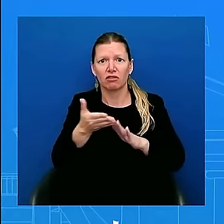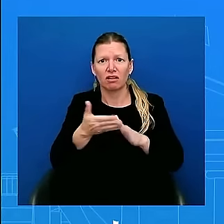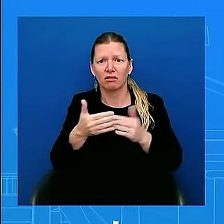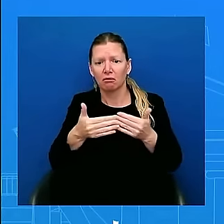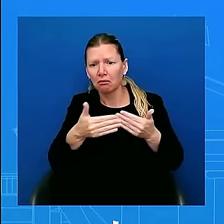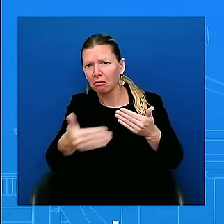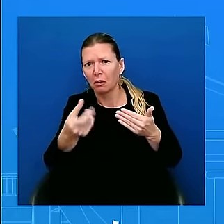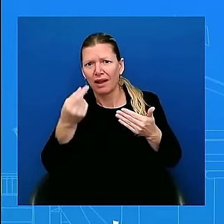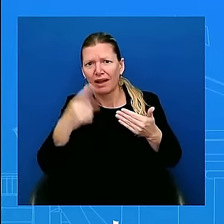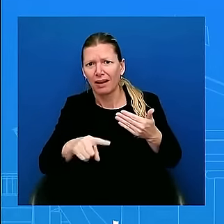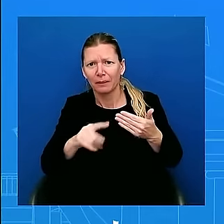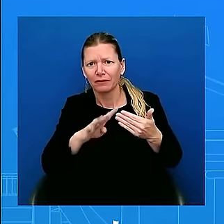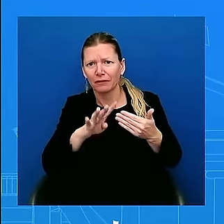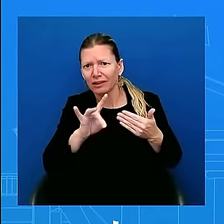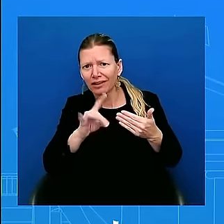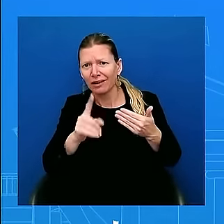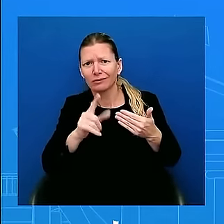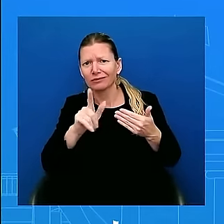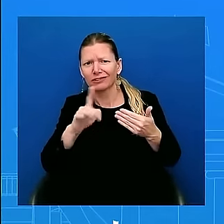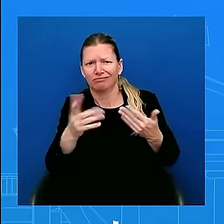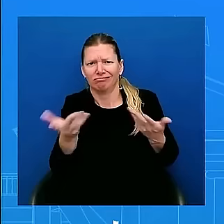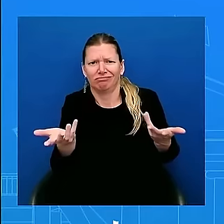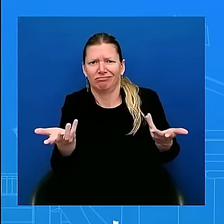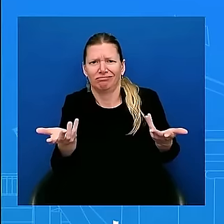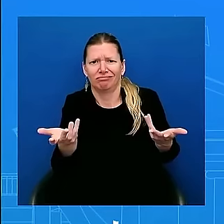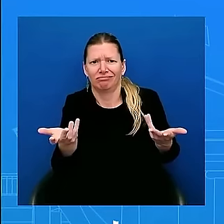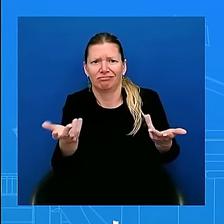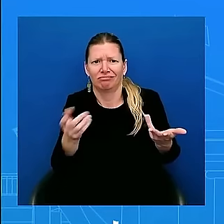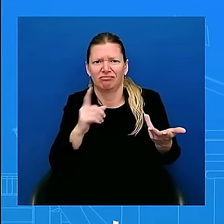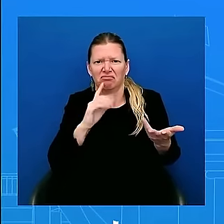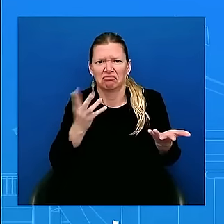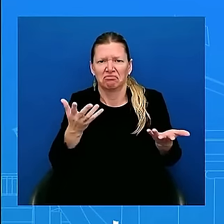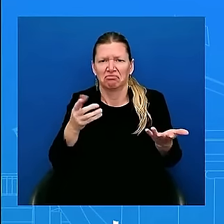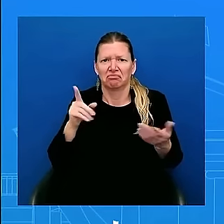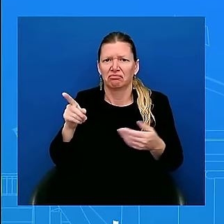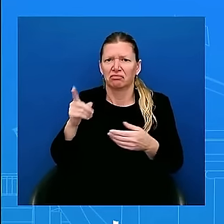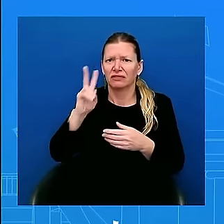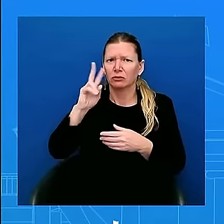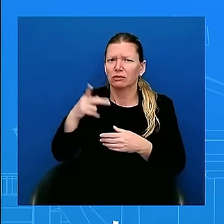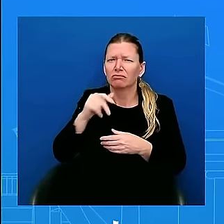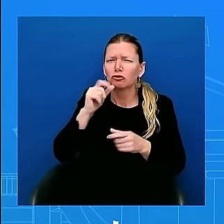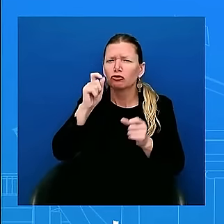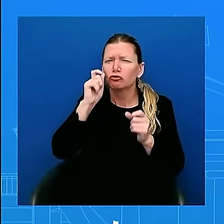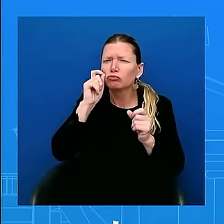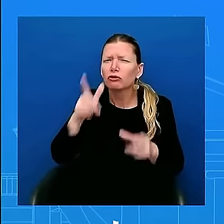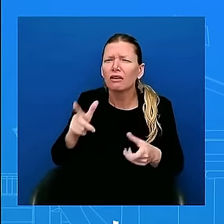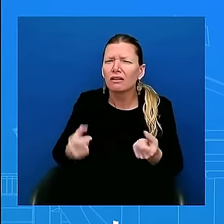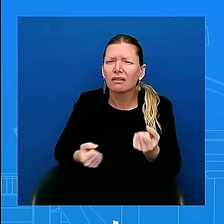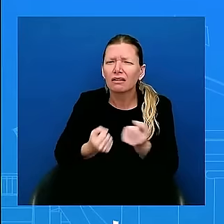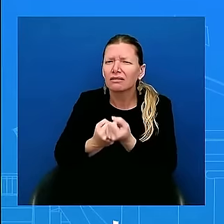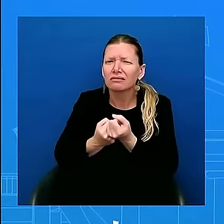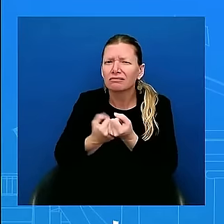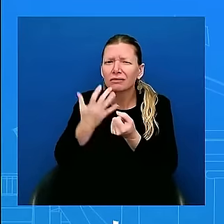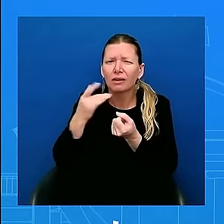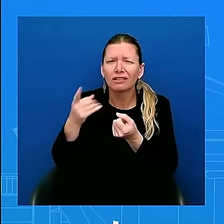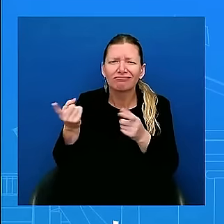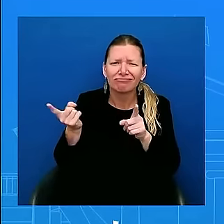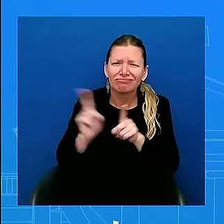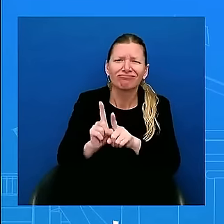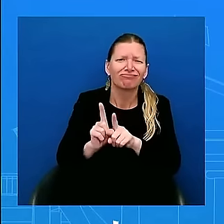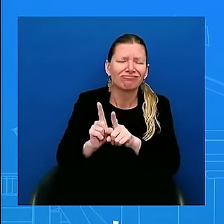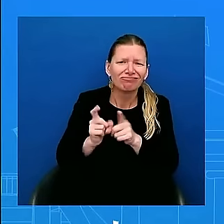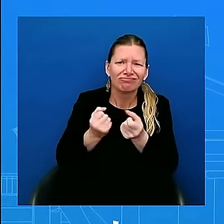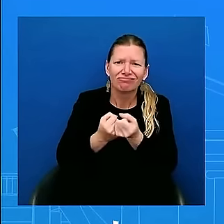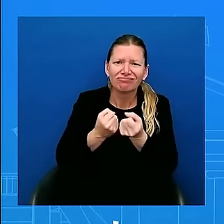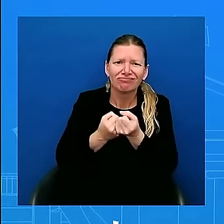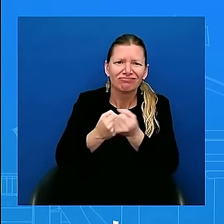has been a partner a critical partner to this president and in everything that we have been able to successfully get done some historic items that we've